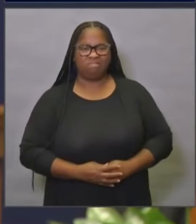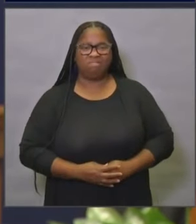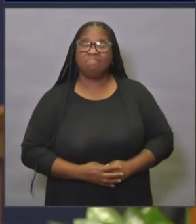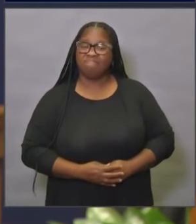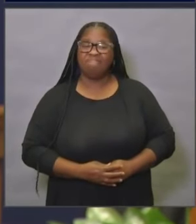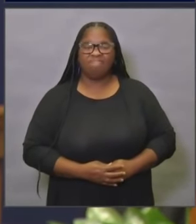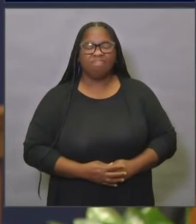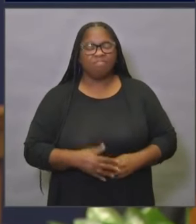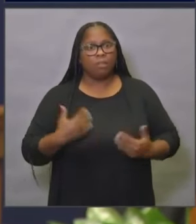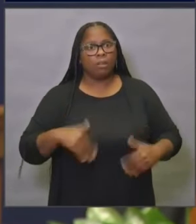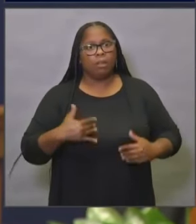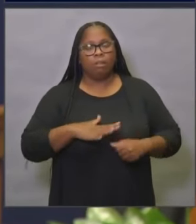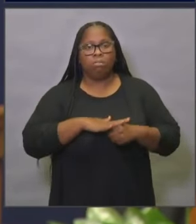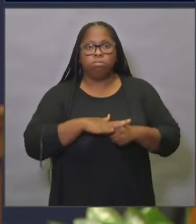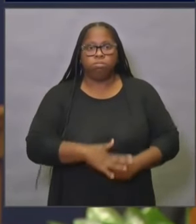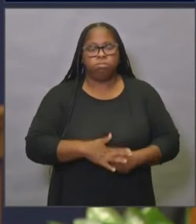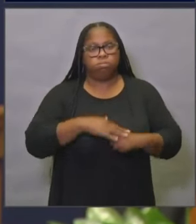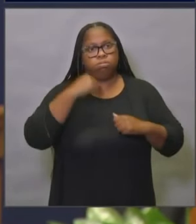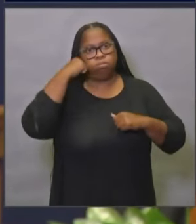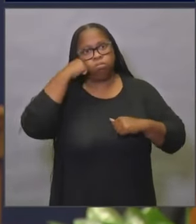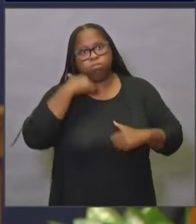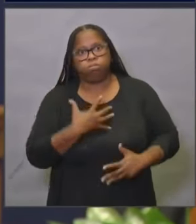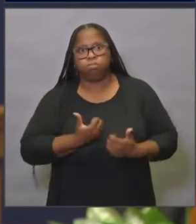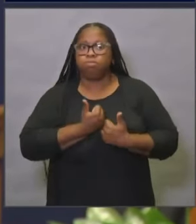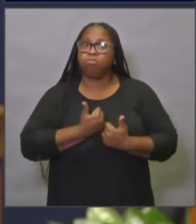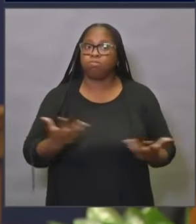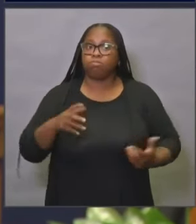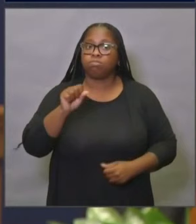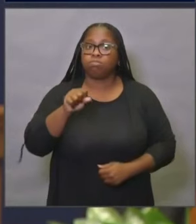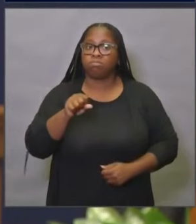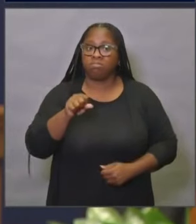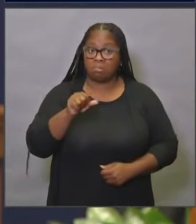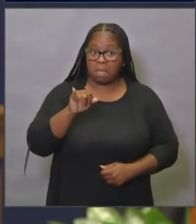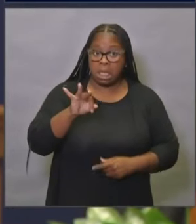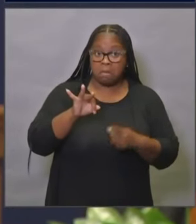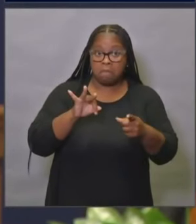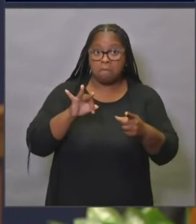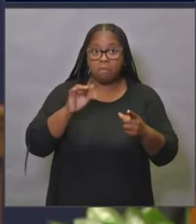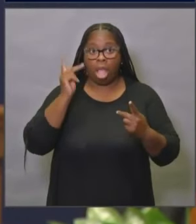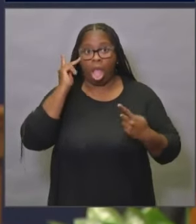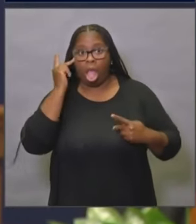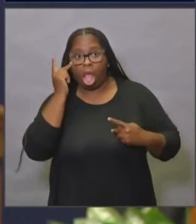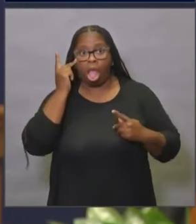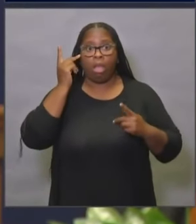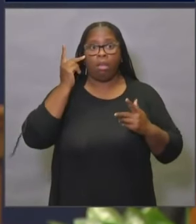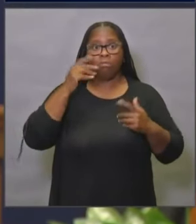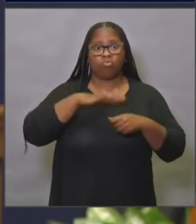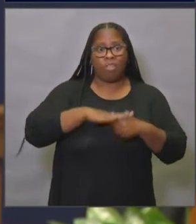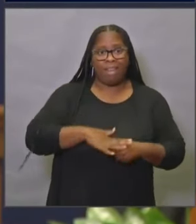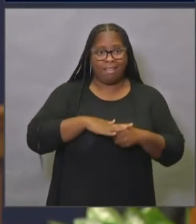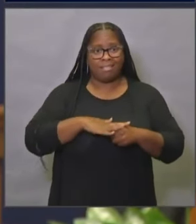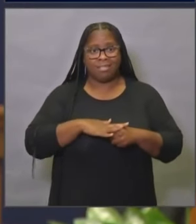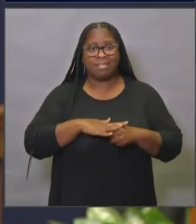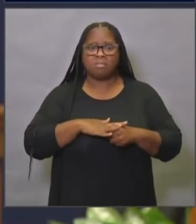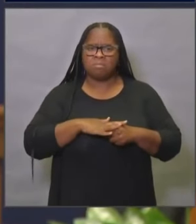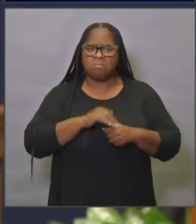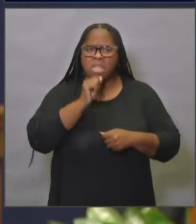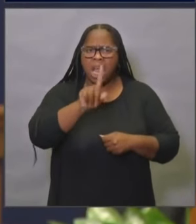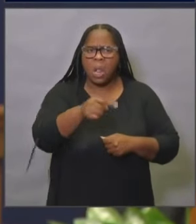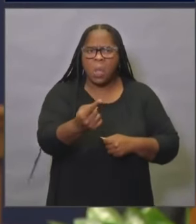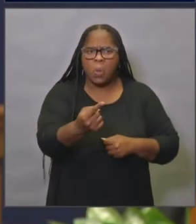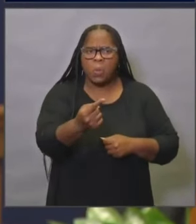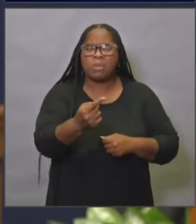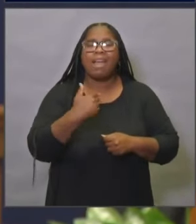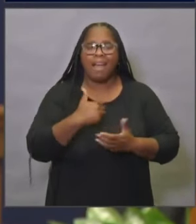takes a toll, and I want to remind all of you that if you're stressed and worried, you're not alone, and help is available. There are